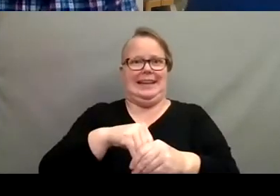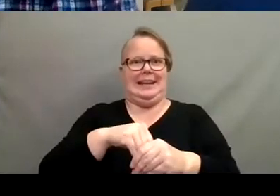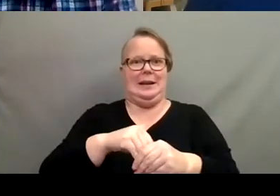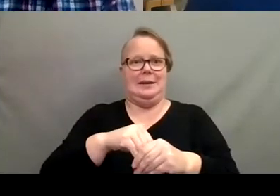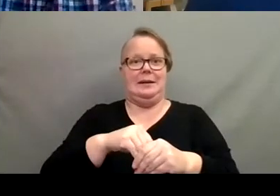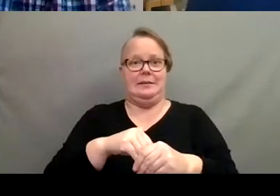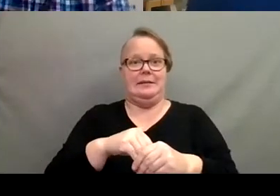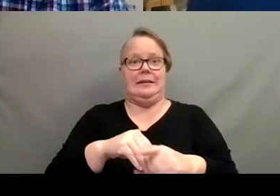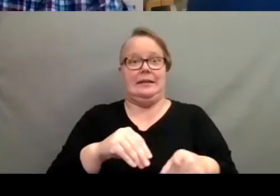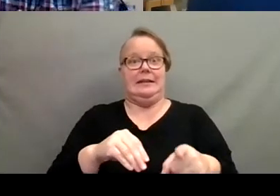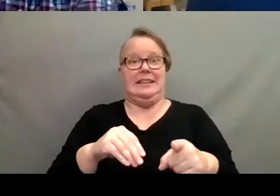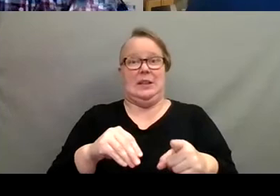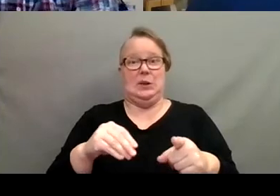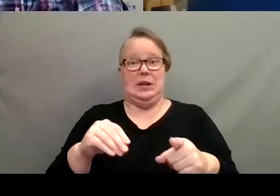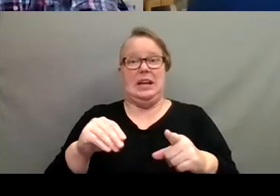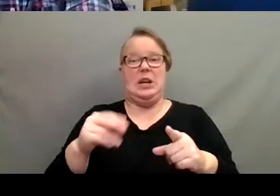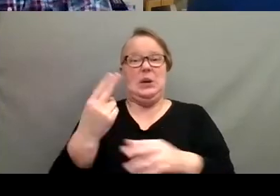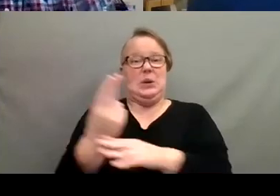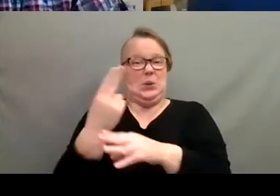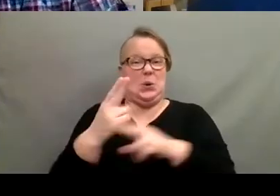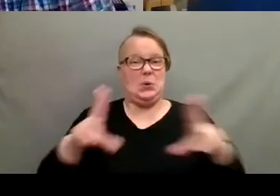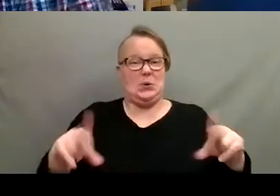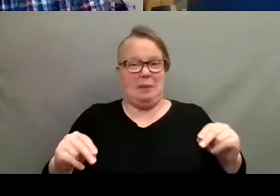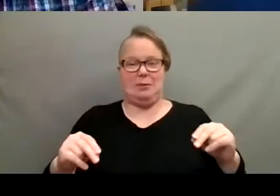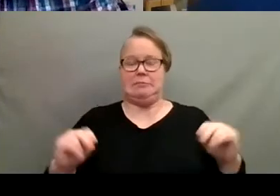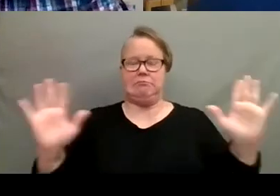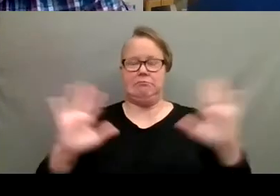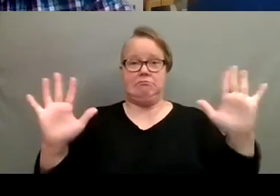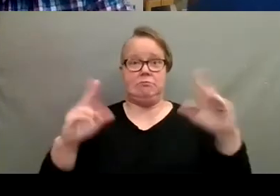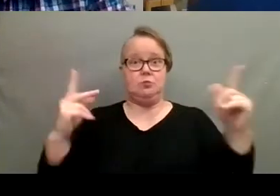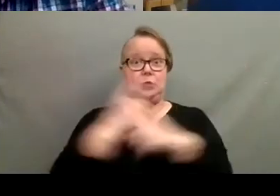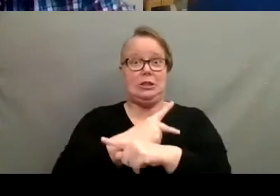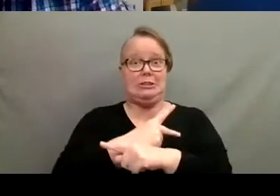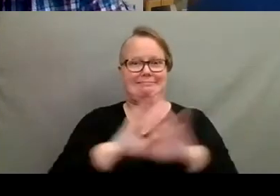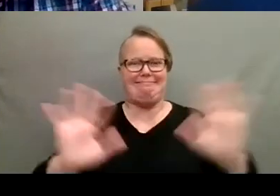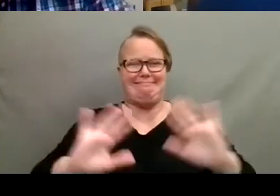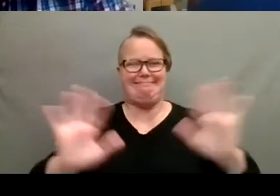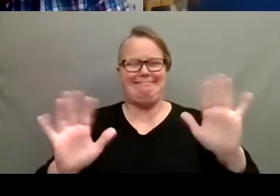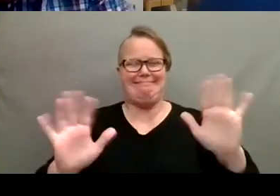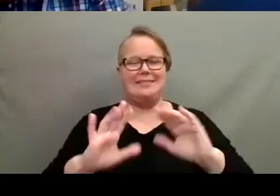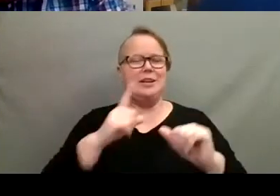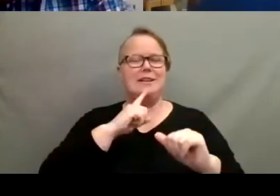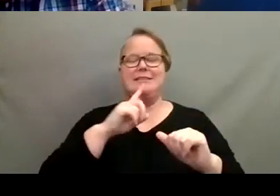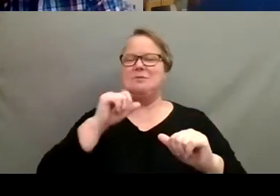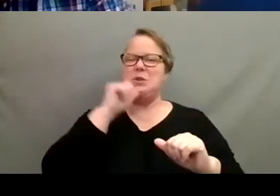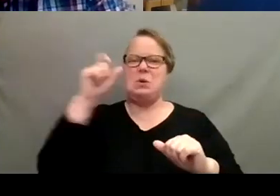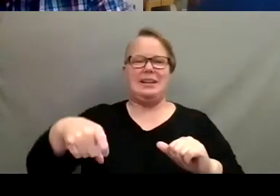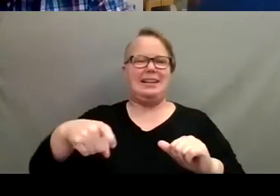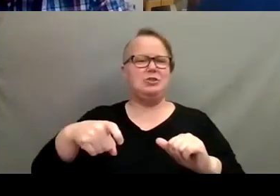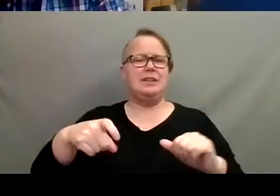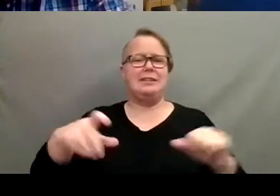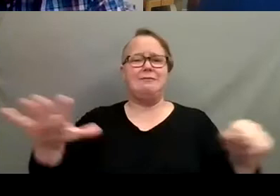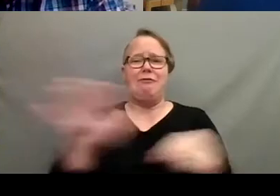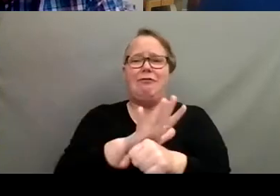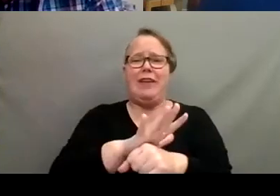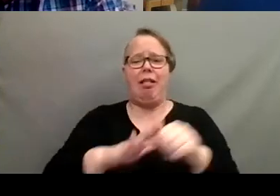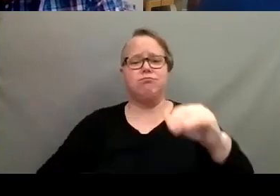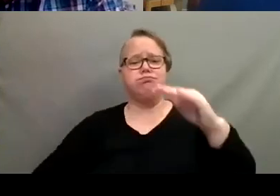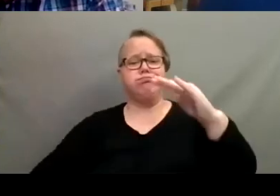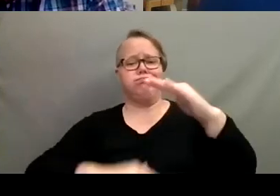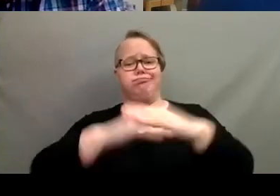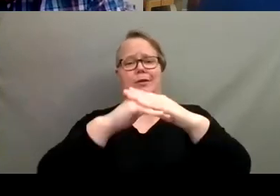Even worse, even worse. Um, no need, just fill that baby up with potting soil and